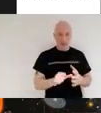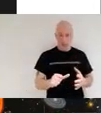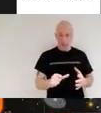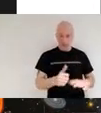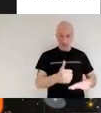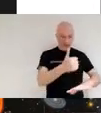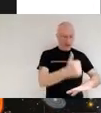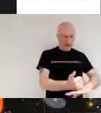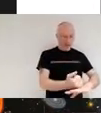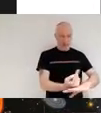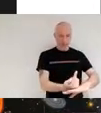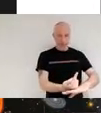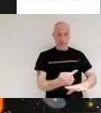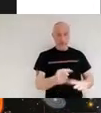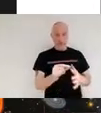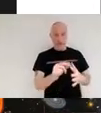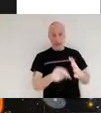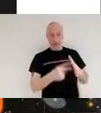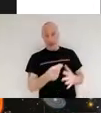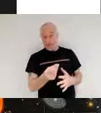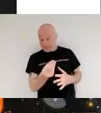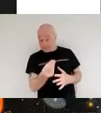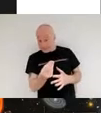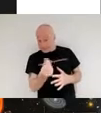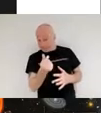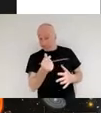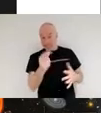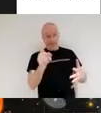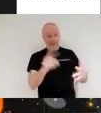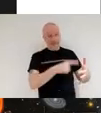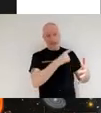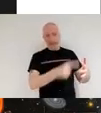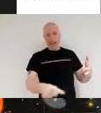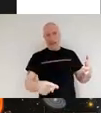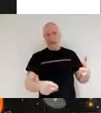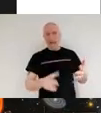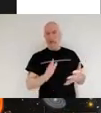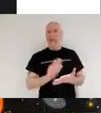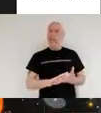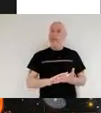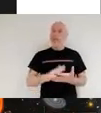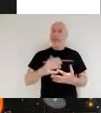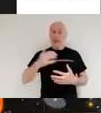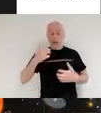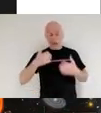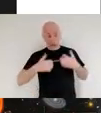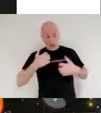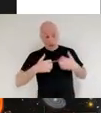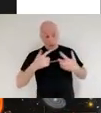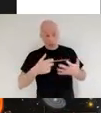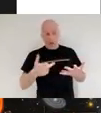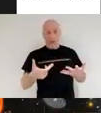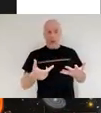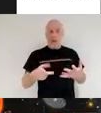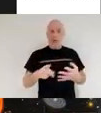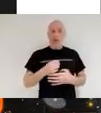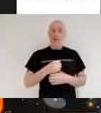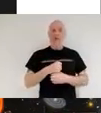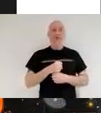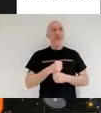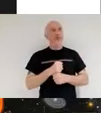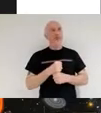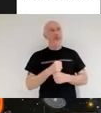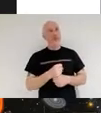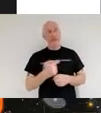cancelled at one point and so it's been exciting but frustrating for me because i've been talking about